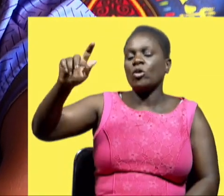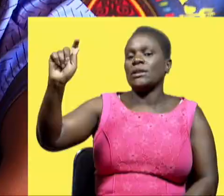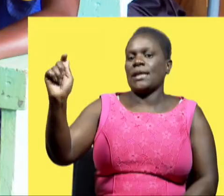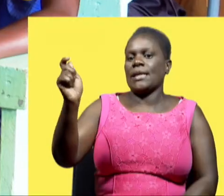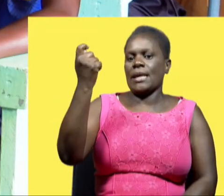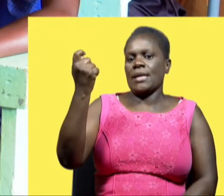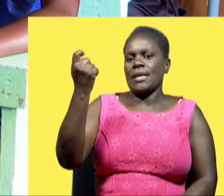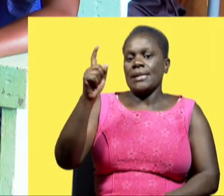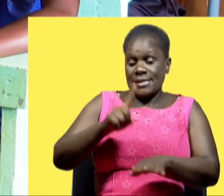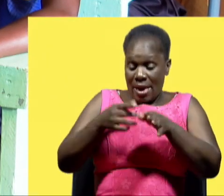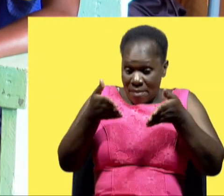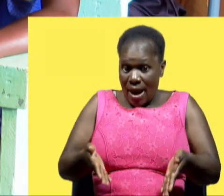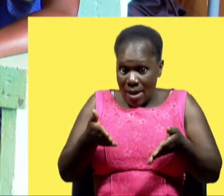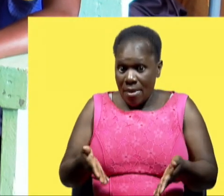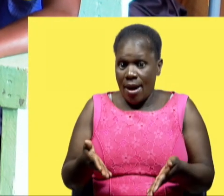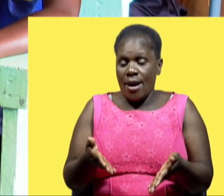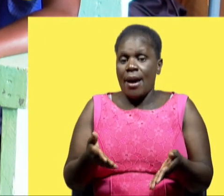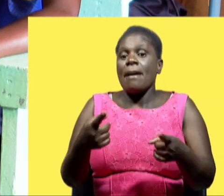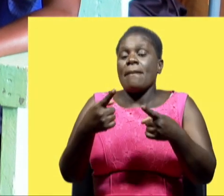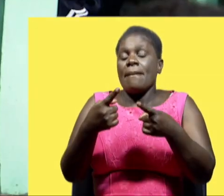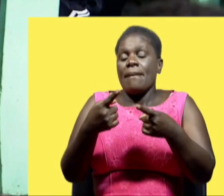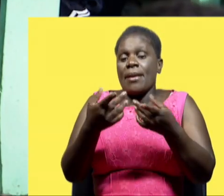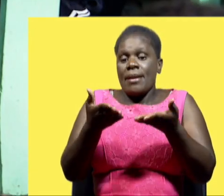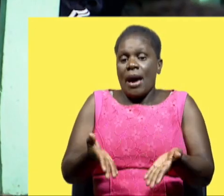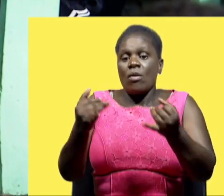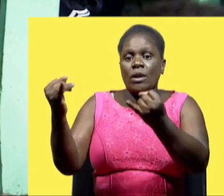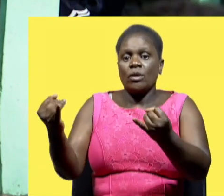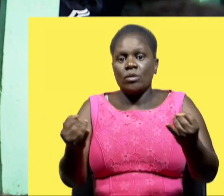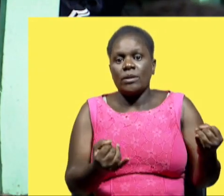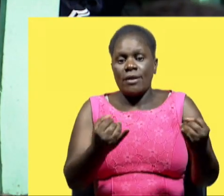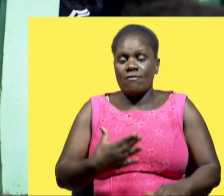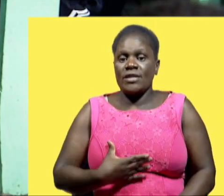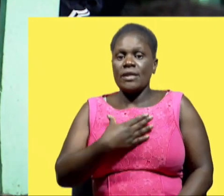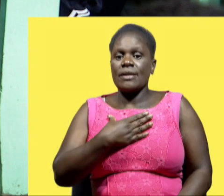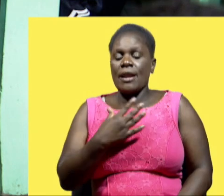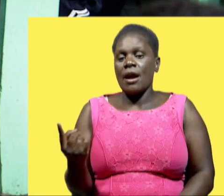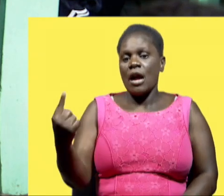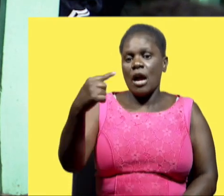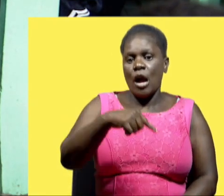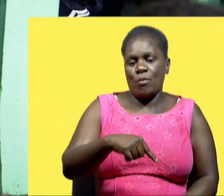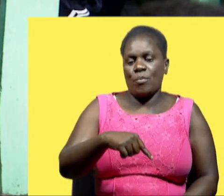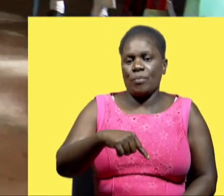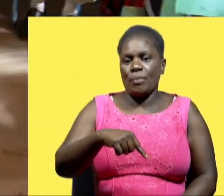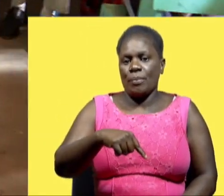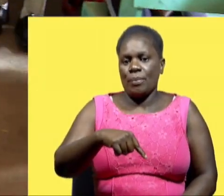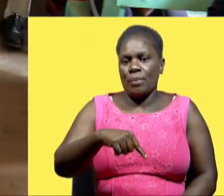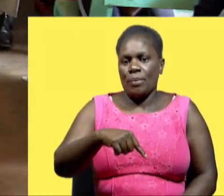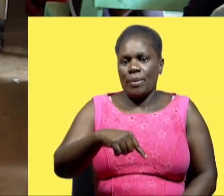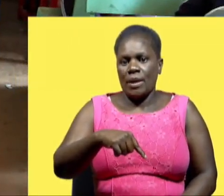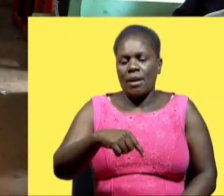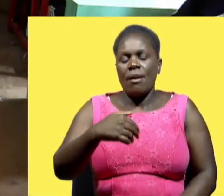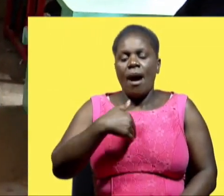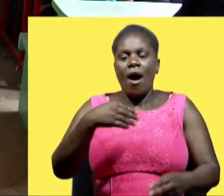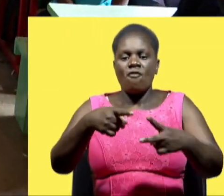just when we are here. Okay? So I want now to introduce these two guests. They come and then they are going